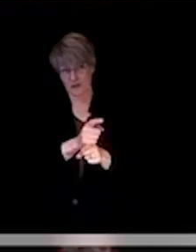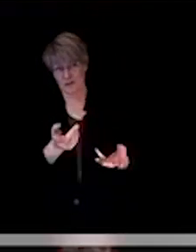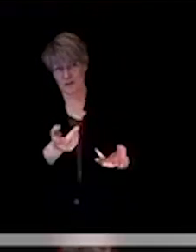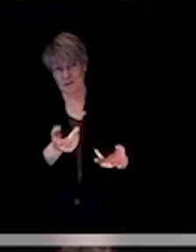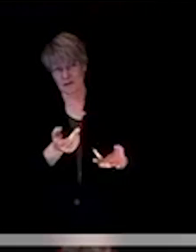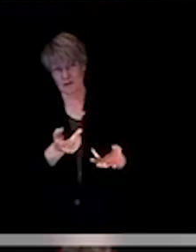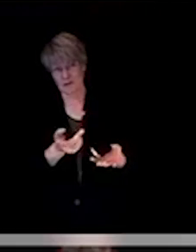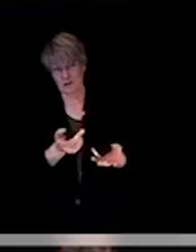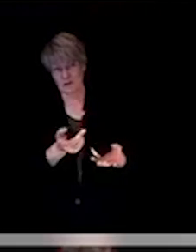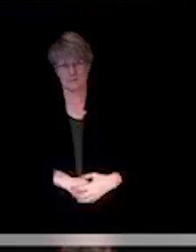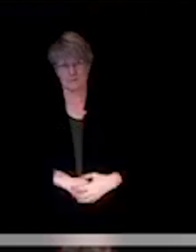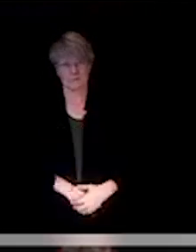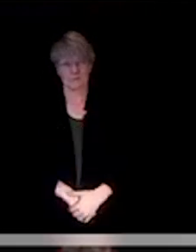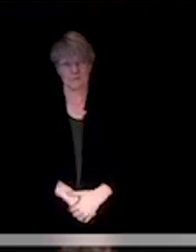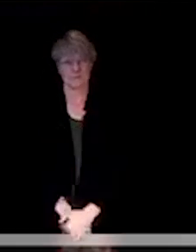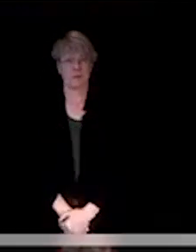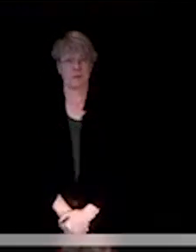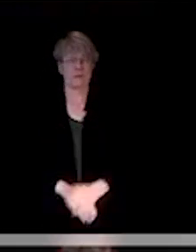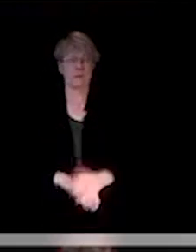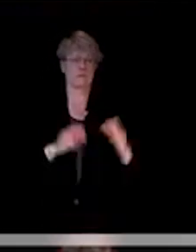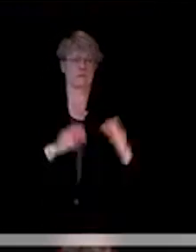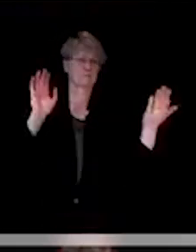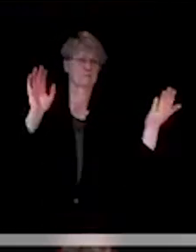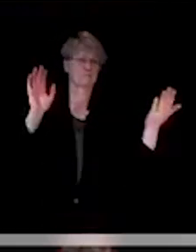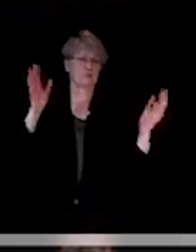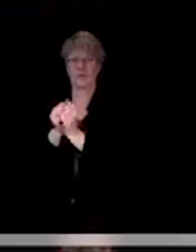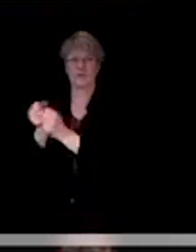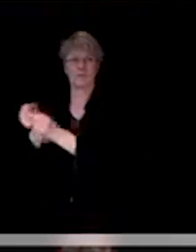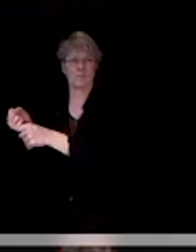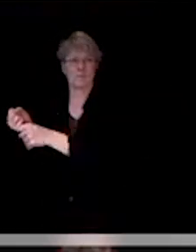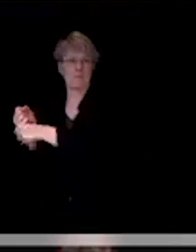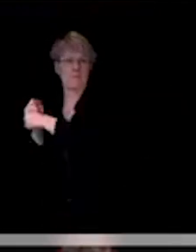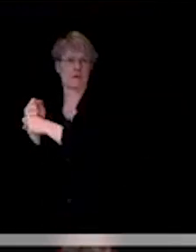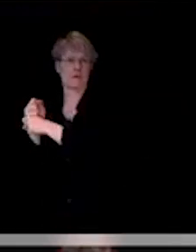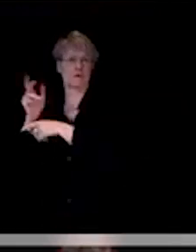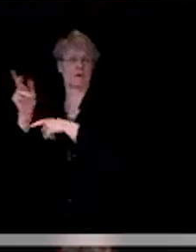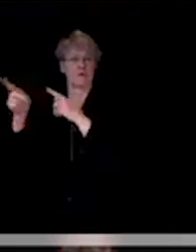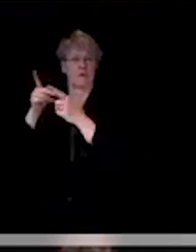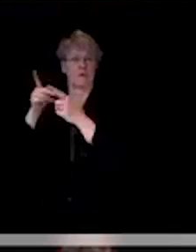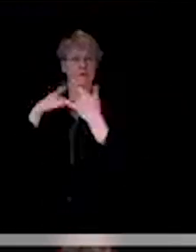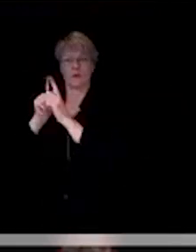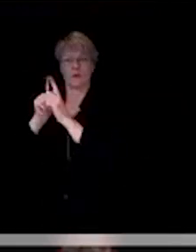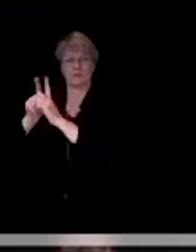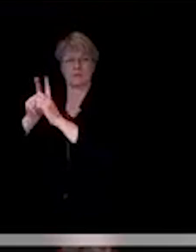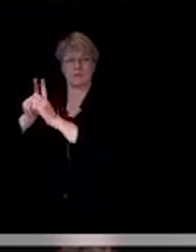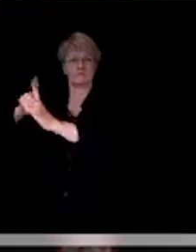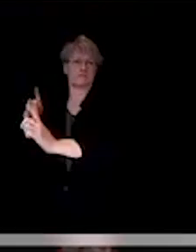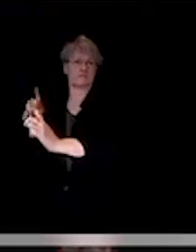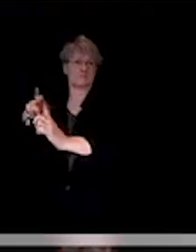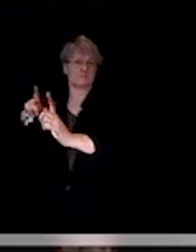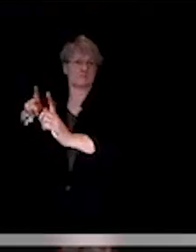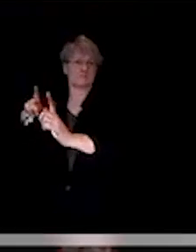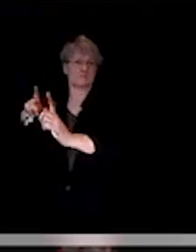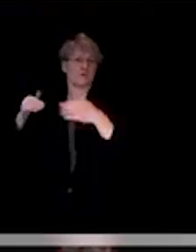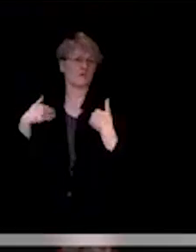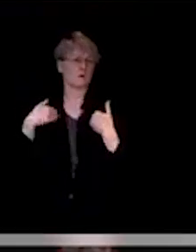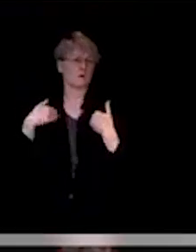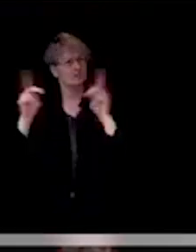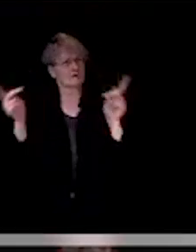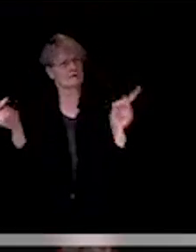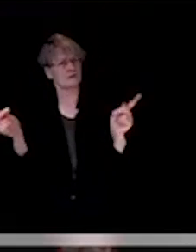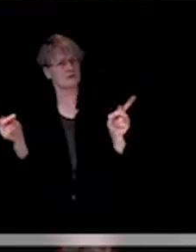something than, say, baseball. Is there any distinction under these definitions of different sports?